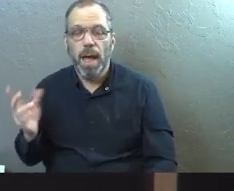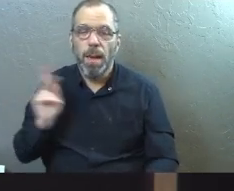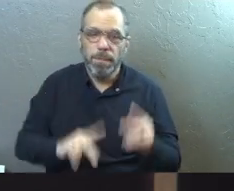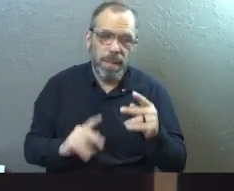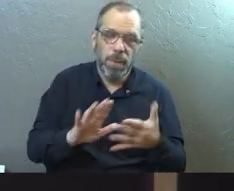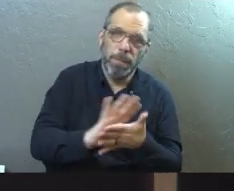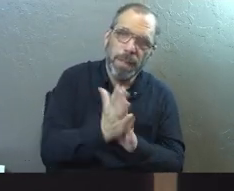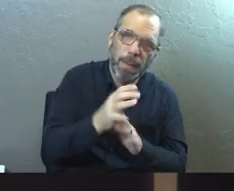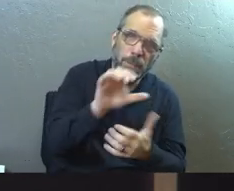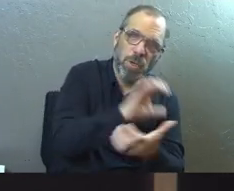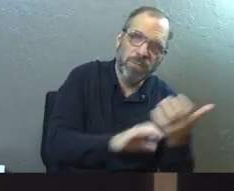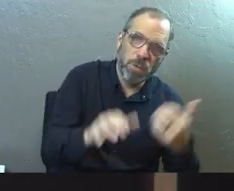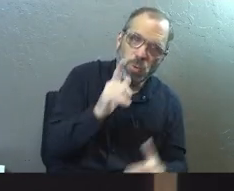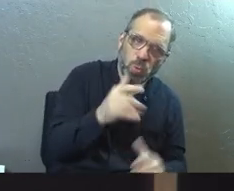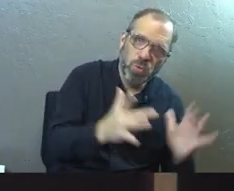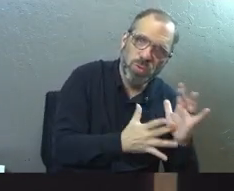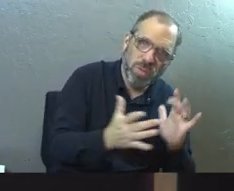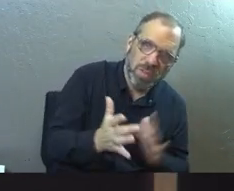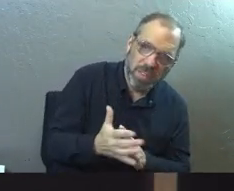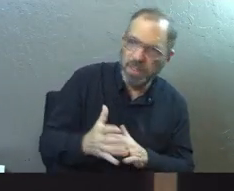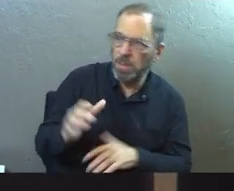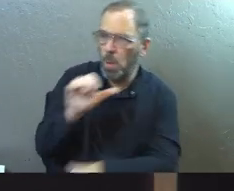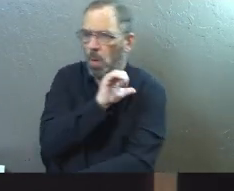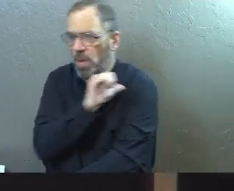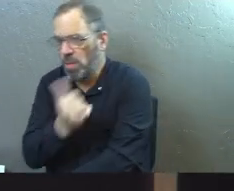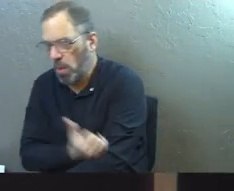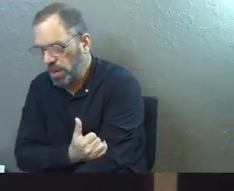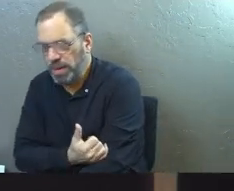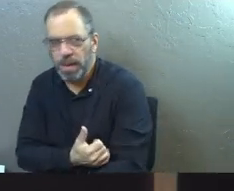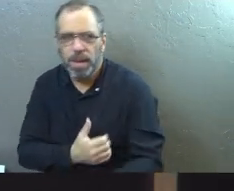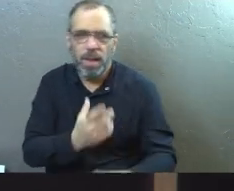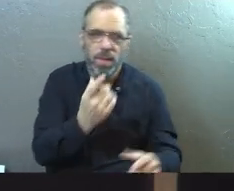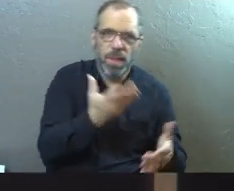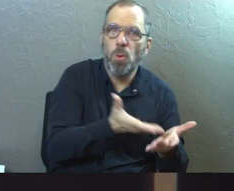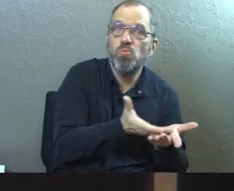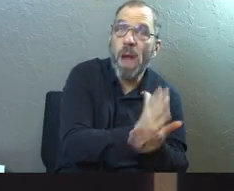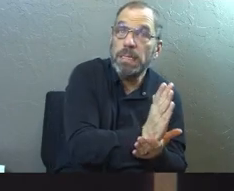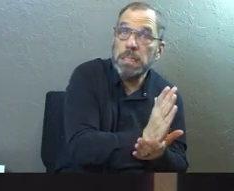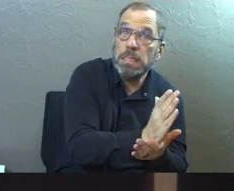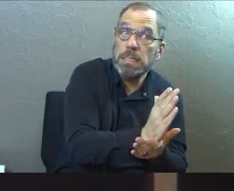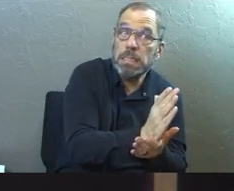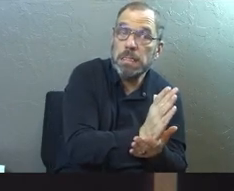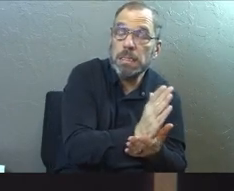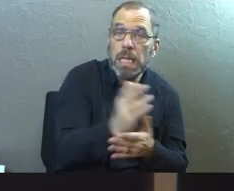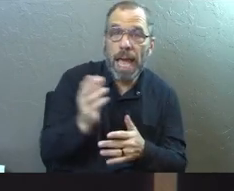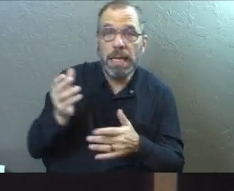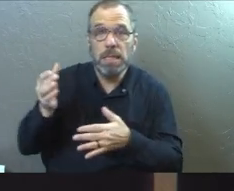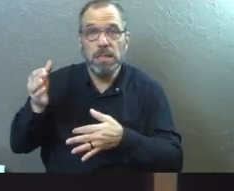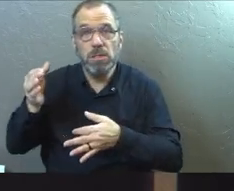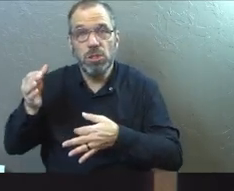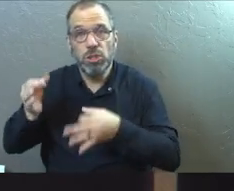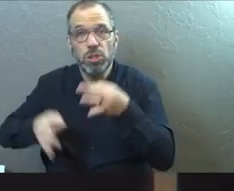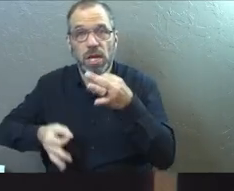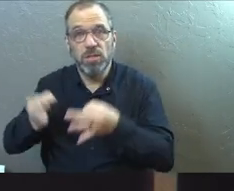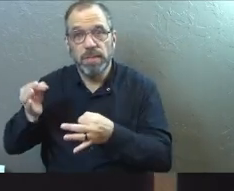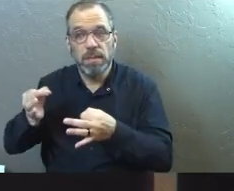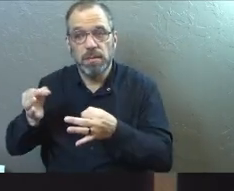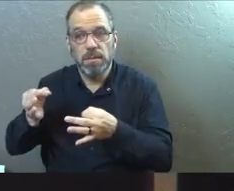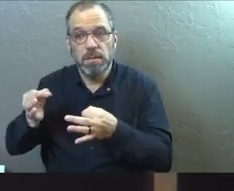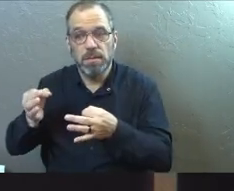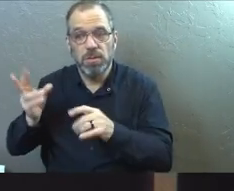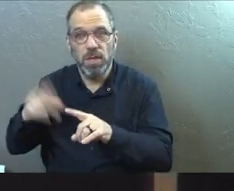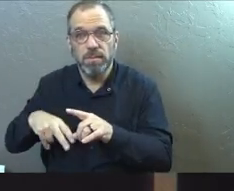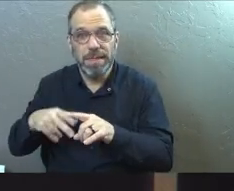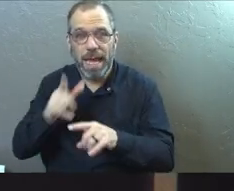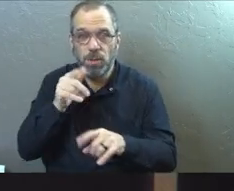People get confused about Jesus. They get confused about authority, about their rights and about judgment and whose it is to